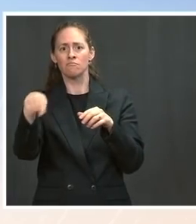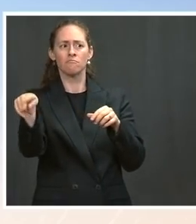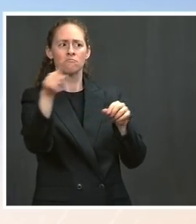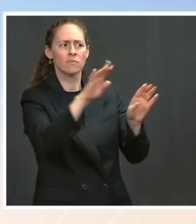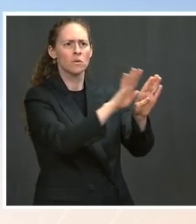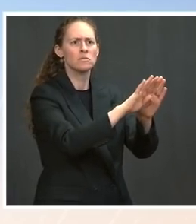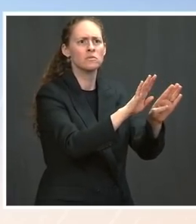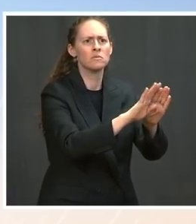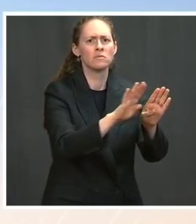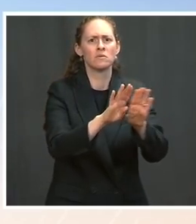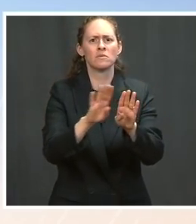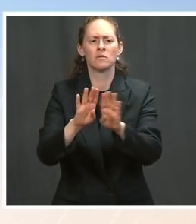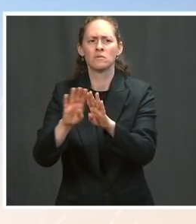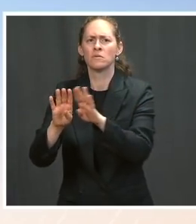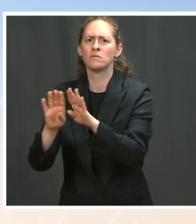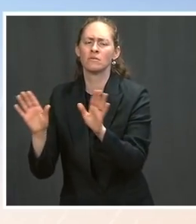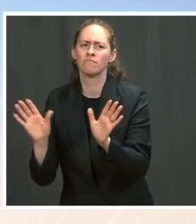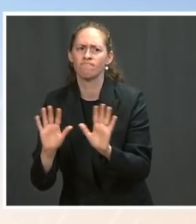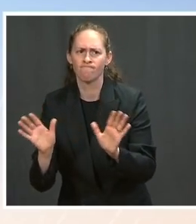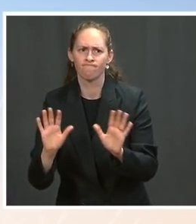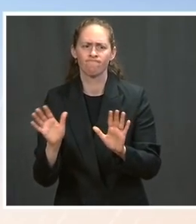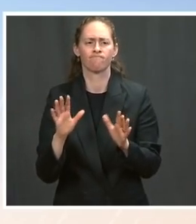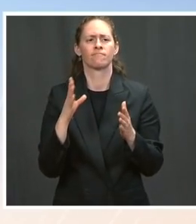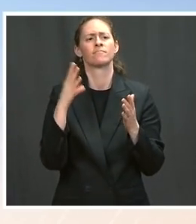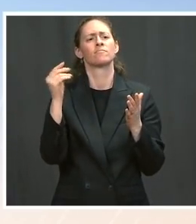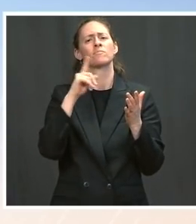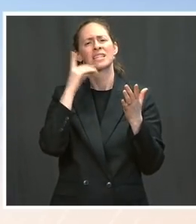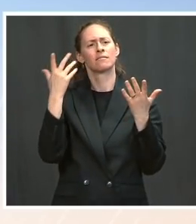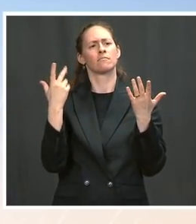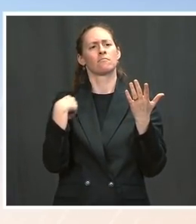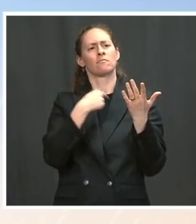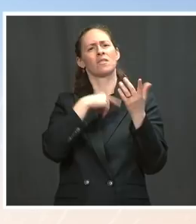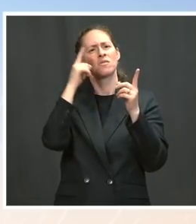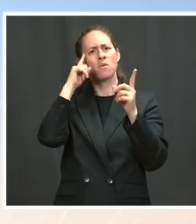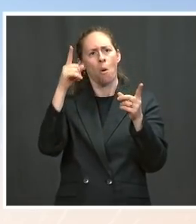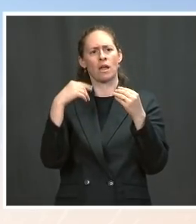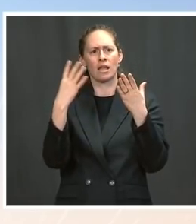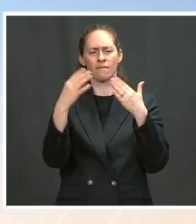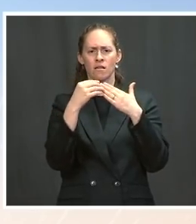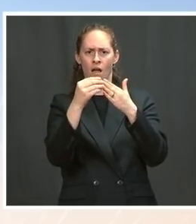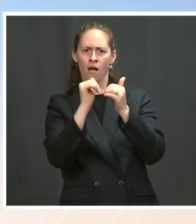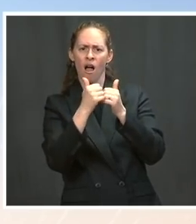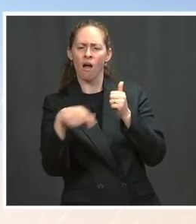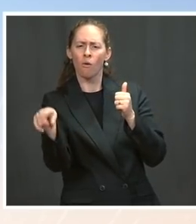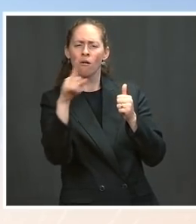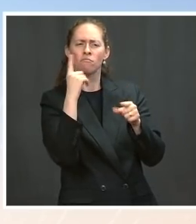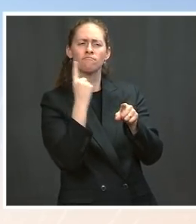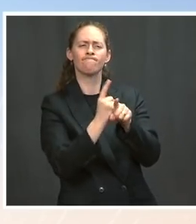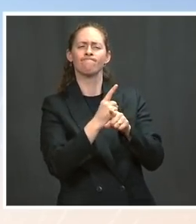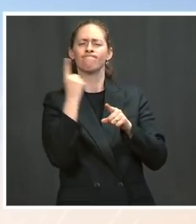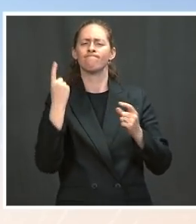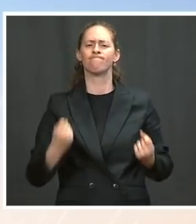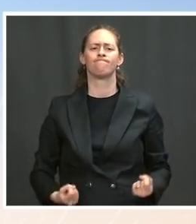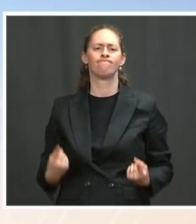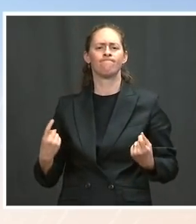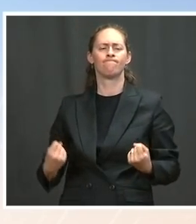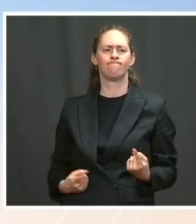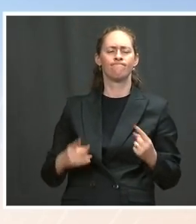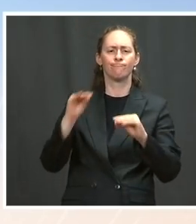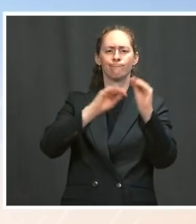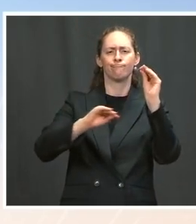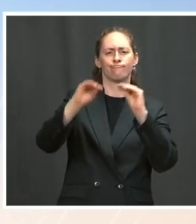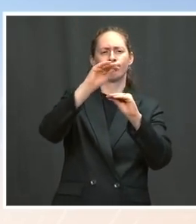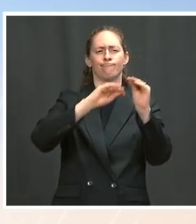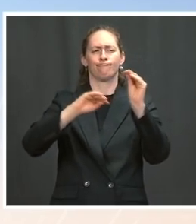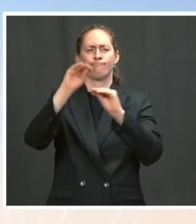is providing this guidance for how it should be distributed. We're also working at the same time to implement and get a lot of programs up and going and